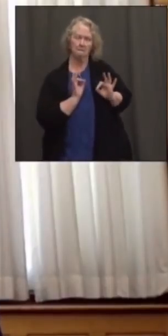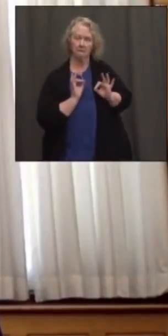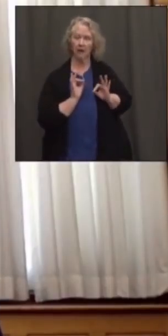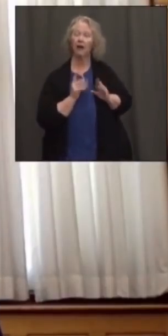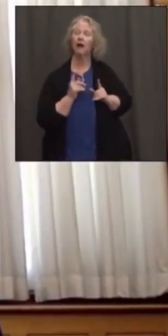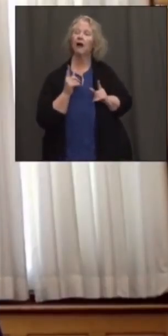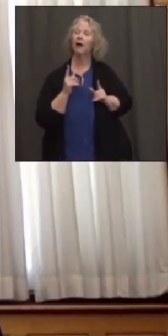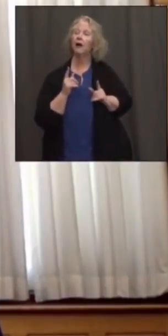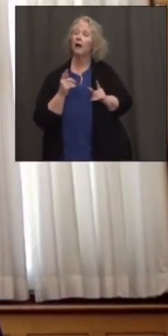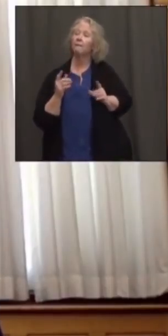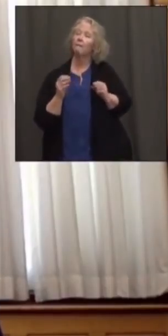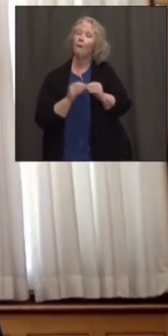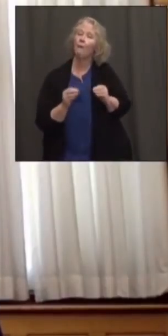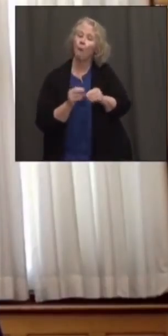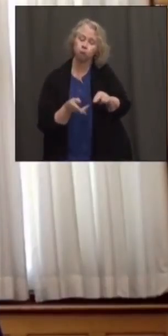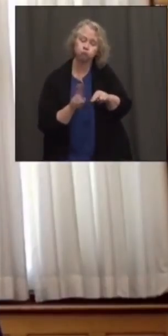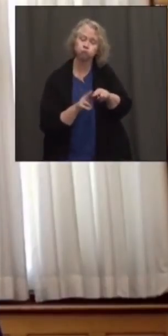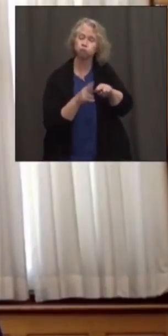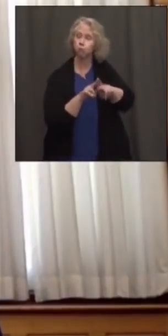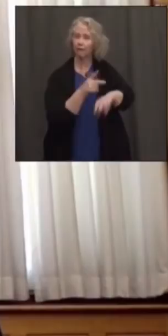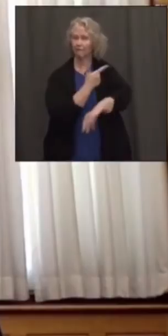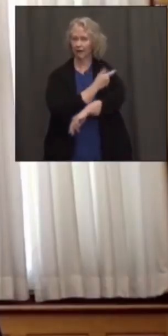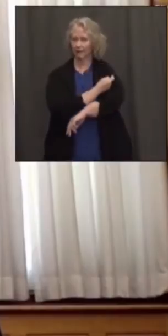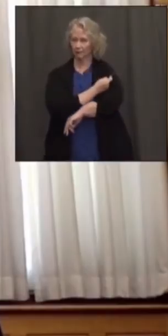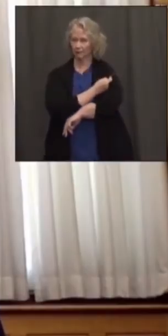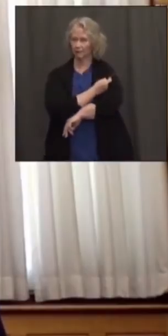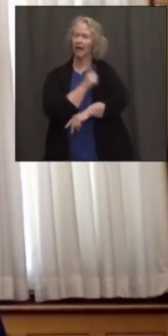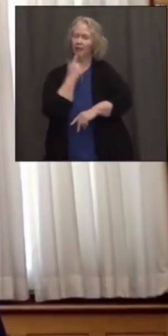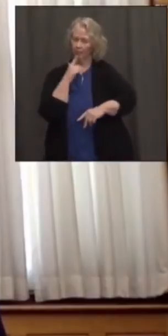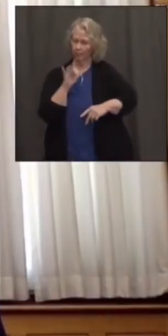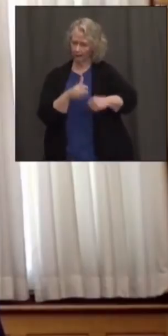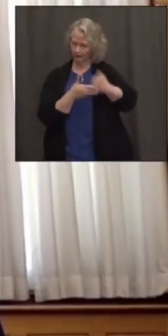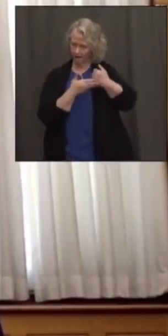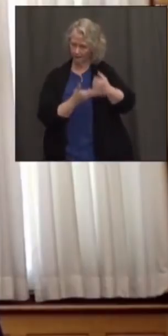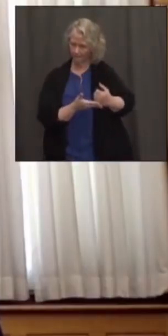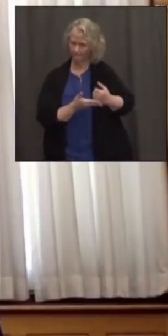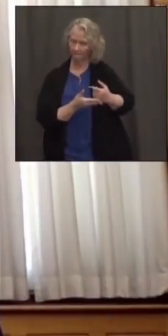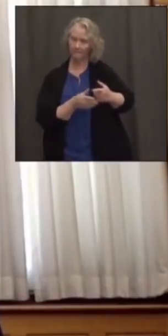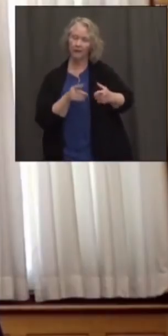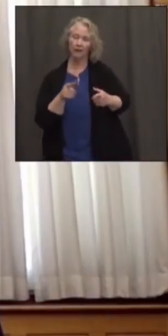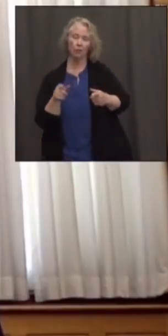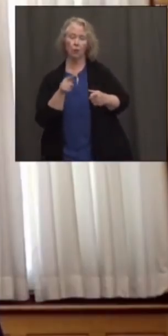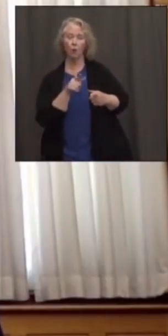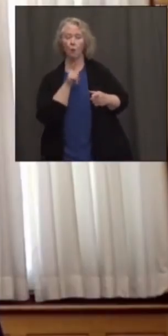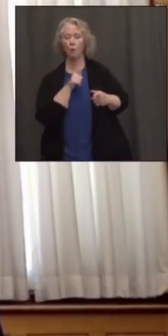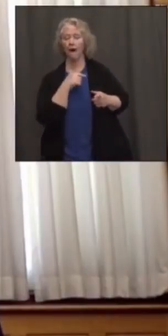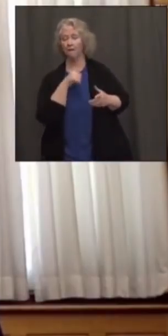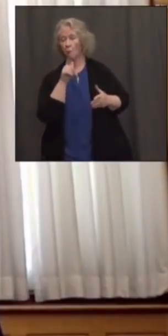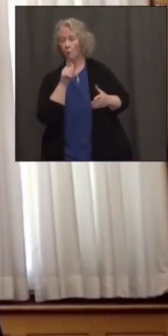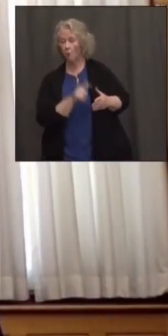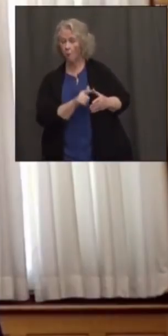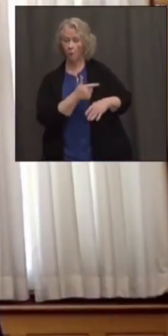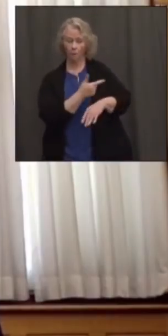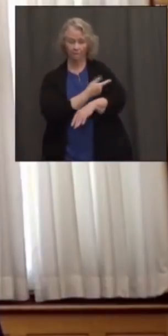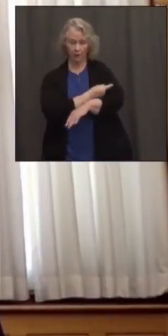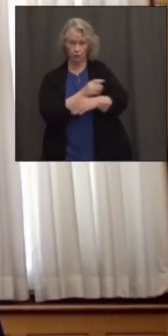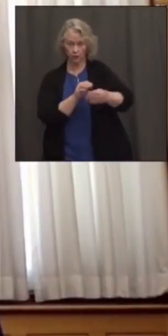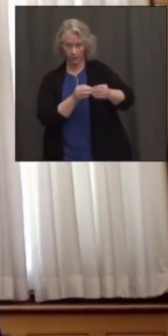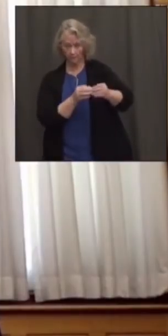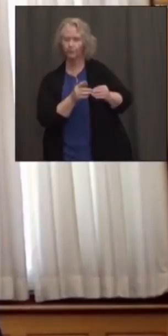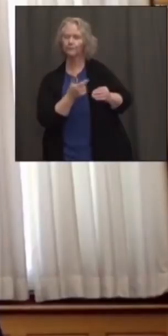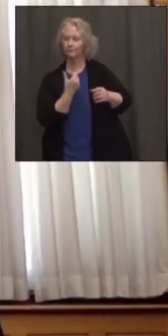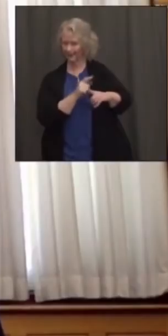as well, Paul, as you've seen those numbers taking up in some of those areas that had lower vaccination rates. That definitely makes a big difference as well.